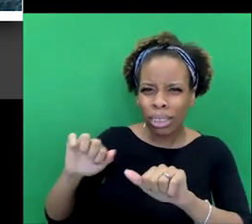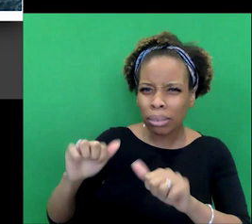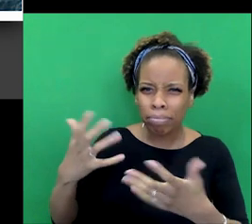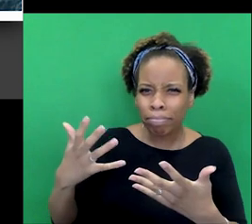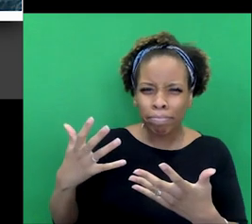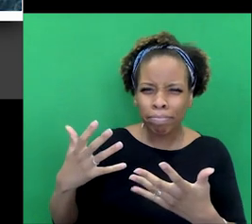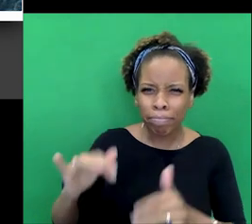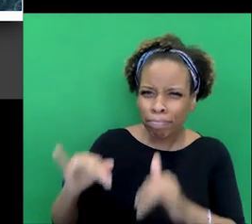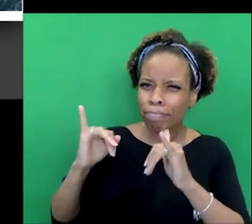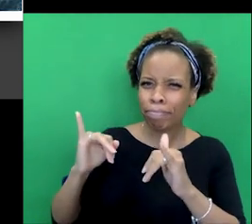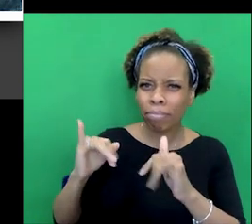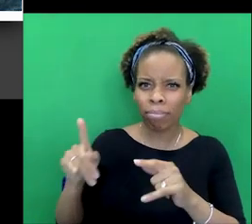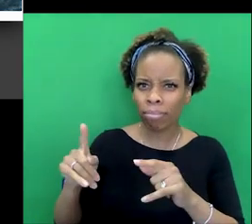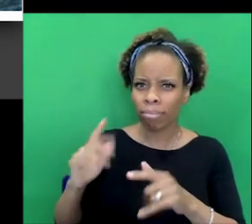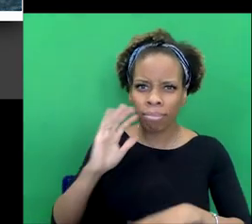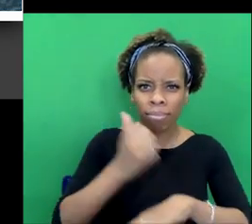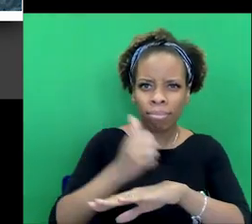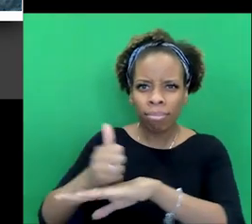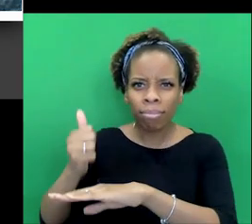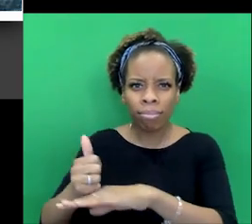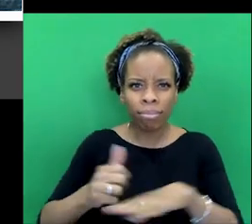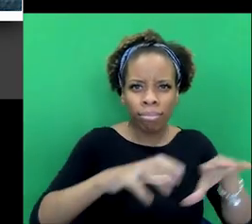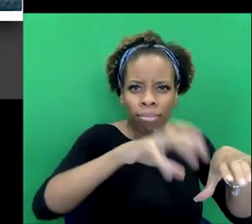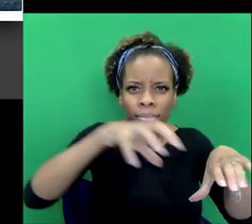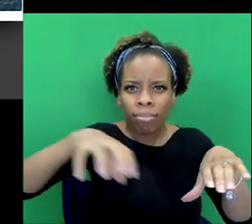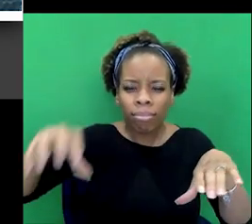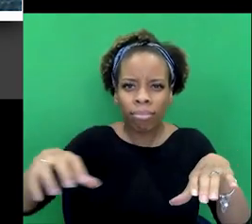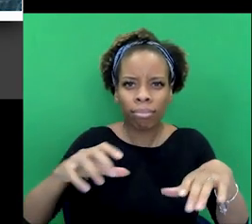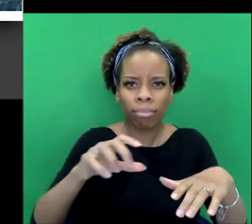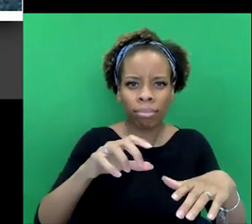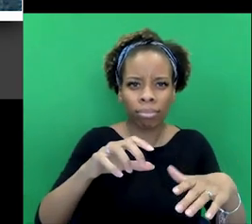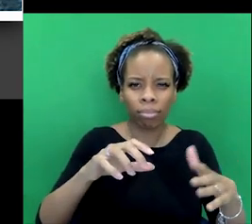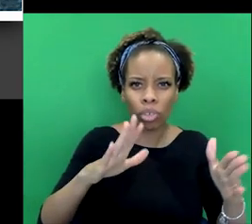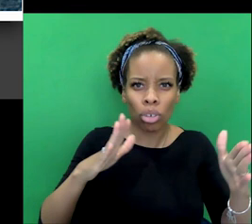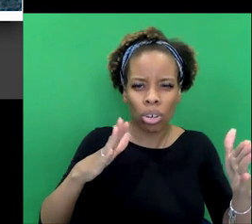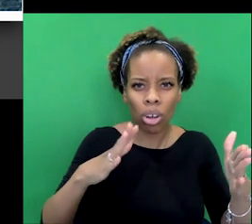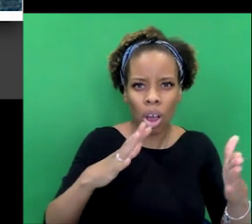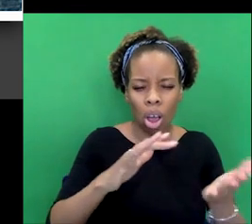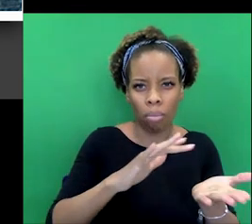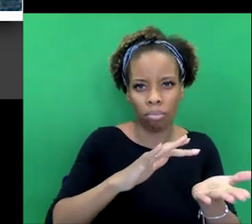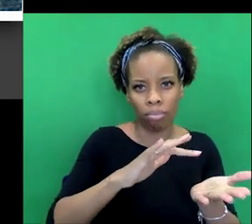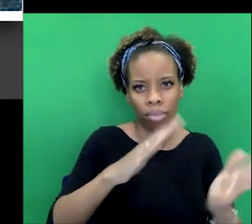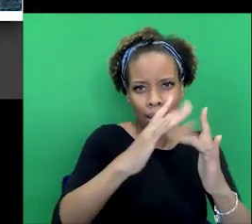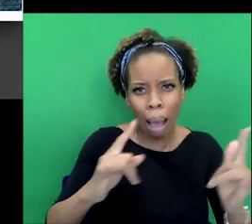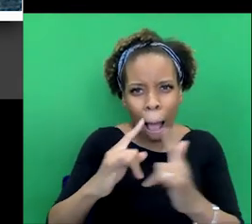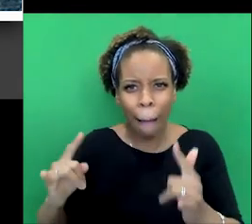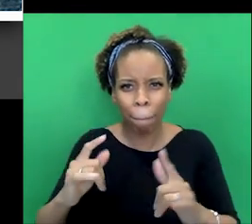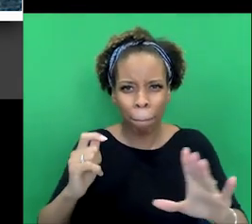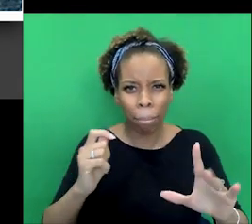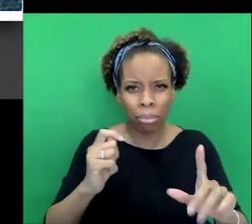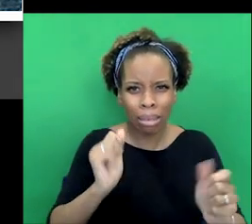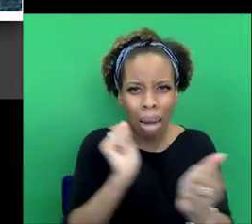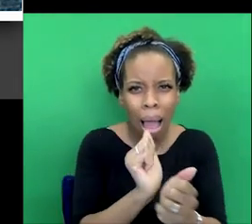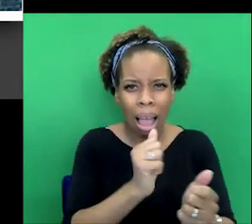concentration camps that were set up, Lloyd George and others were all, you know, all the liberal politicians, liberal writers were all very critical,